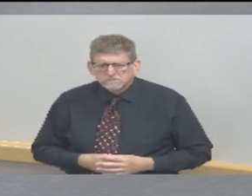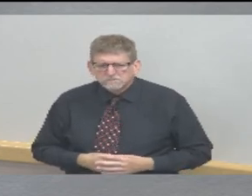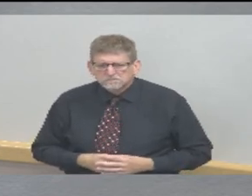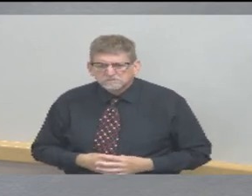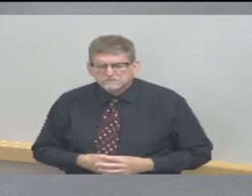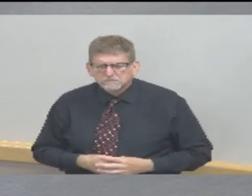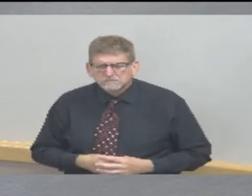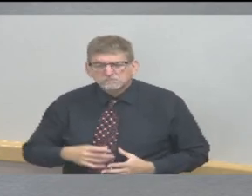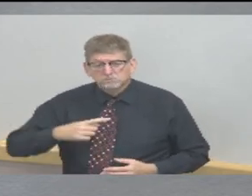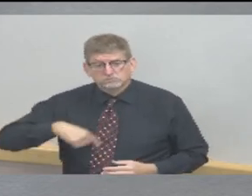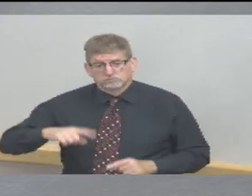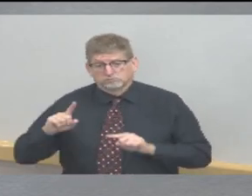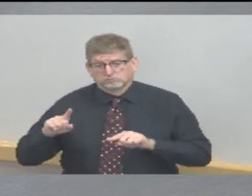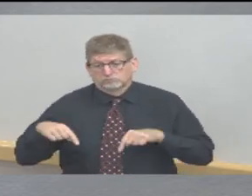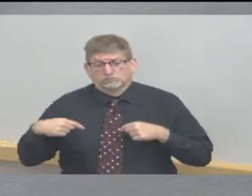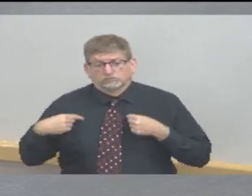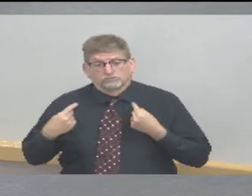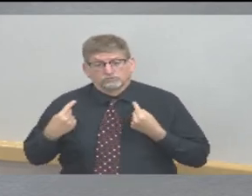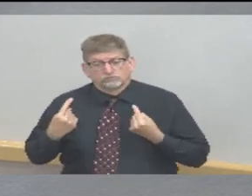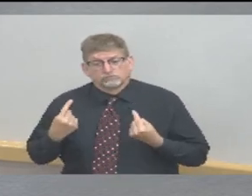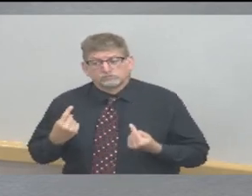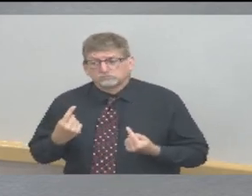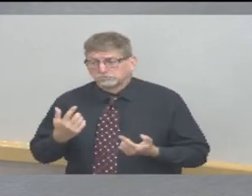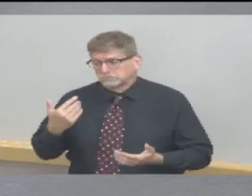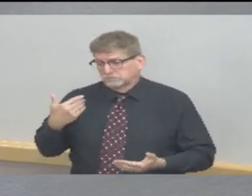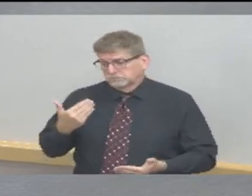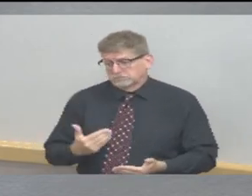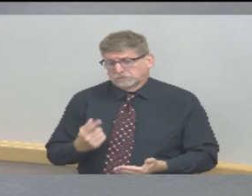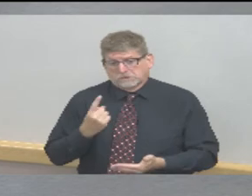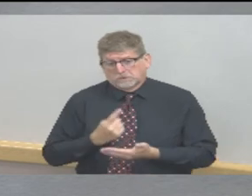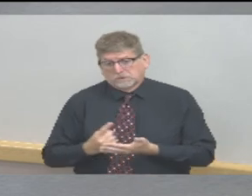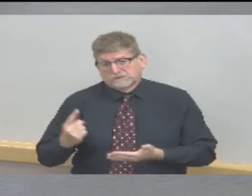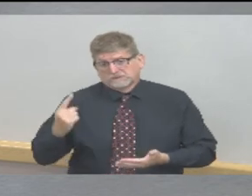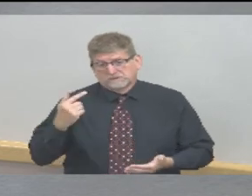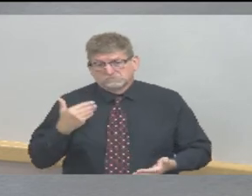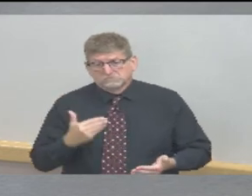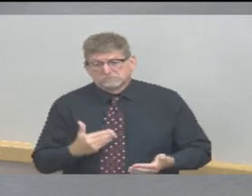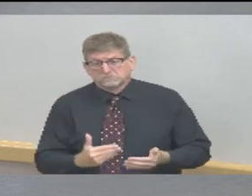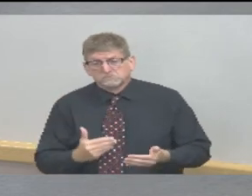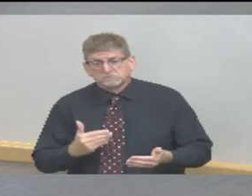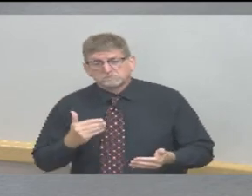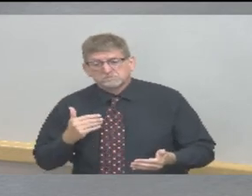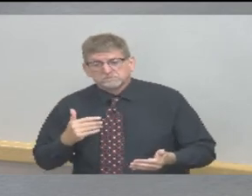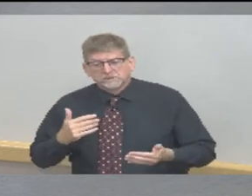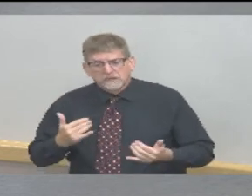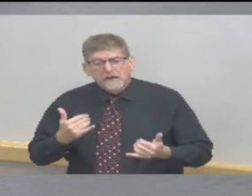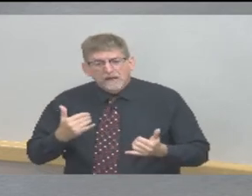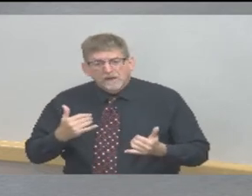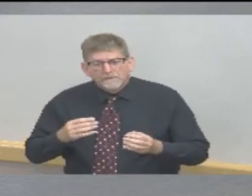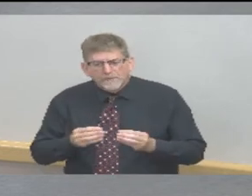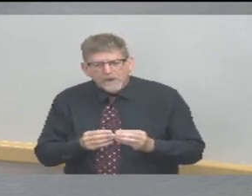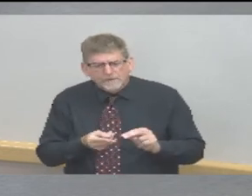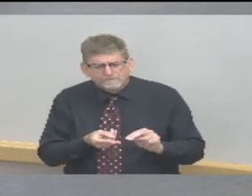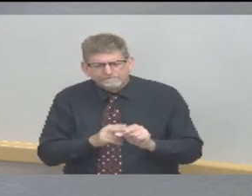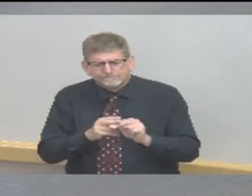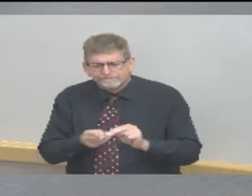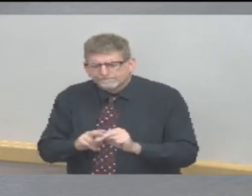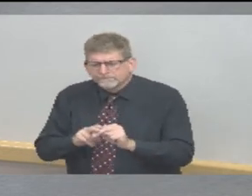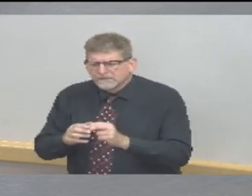over the last week cautiously expanding our elective cases and